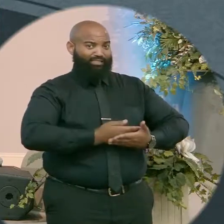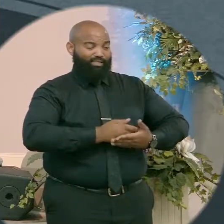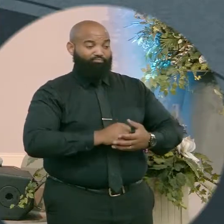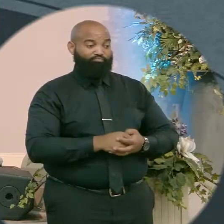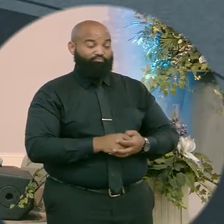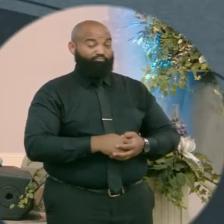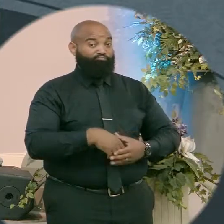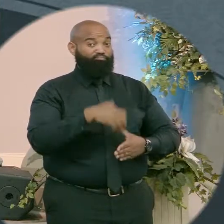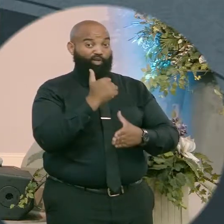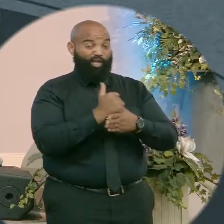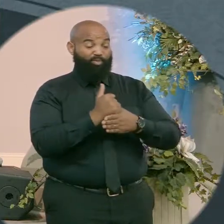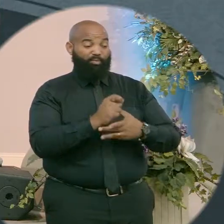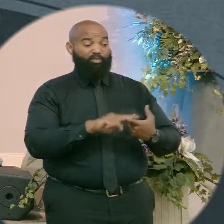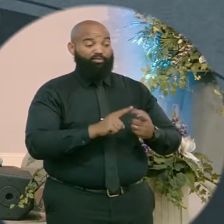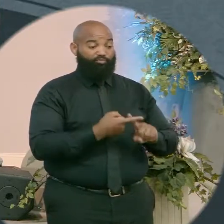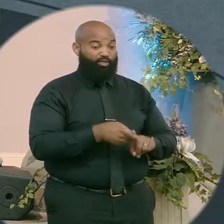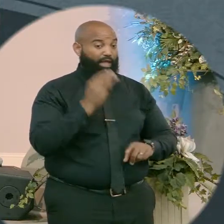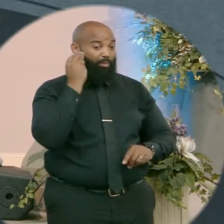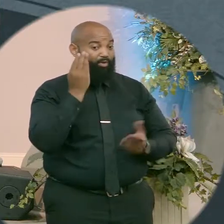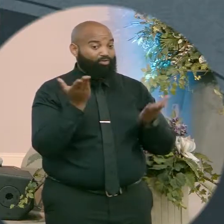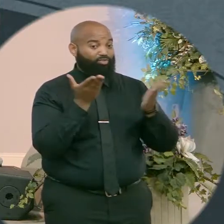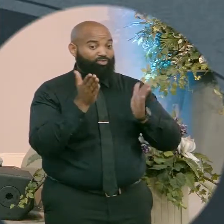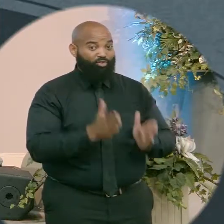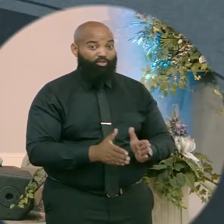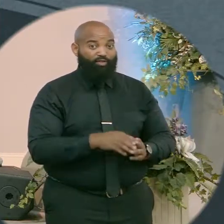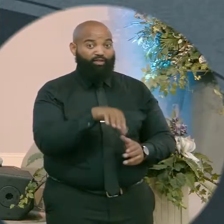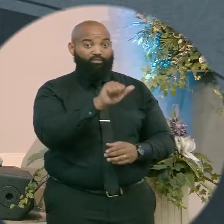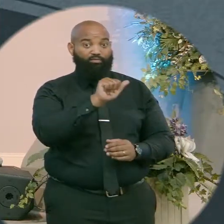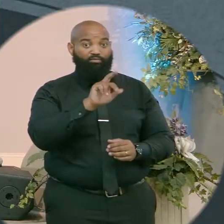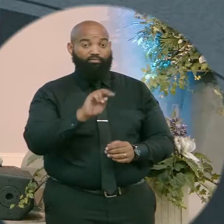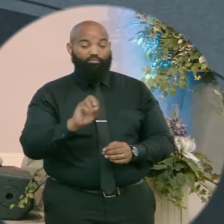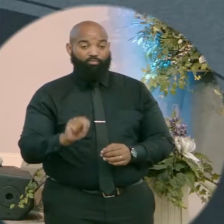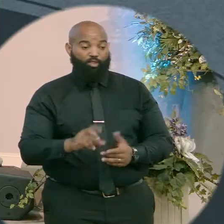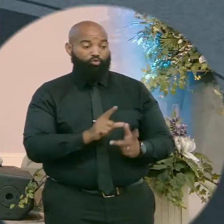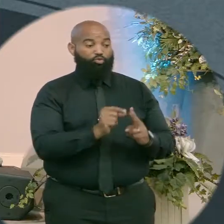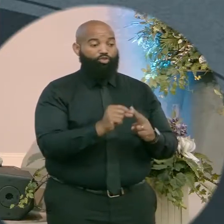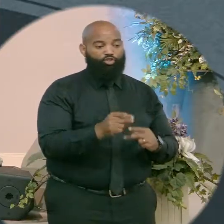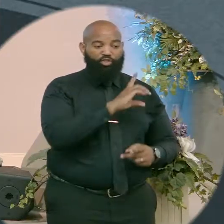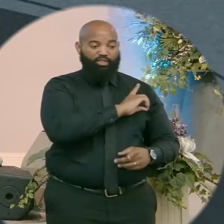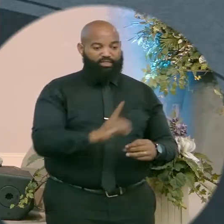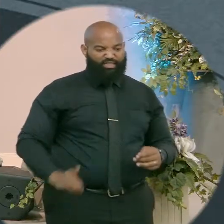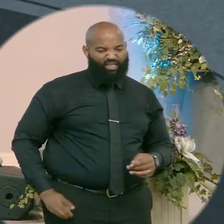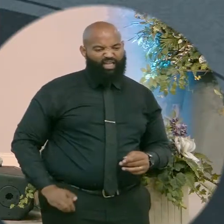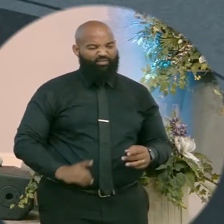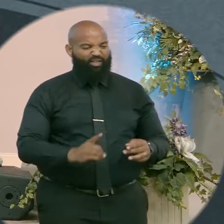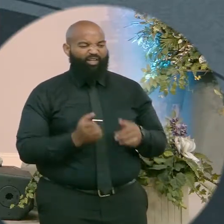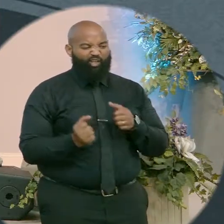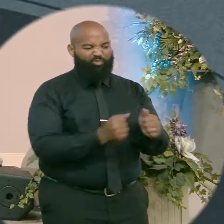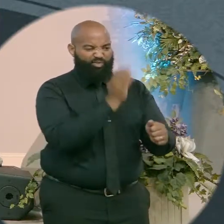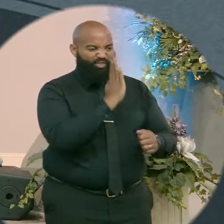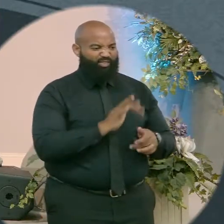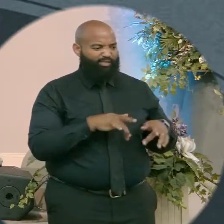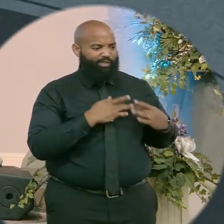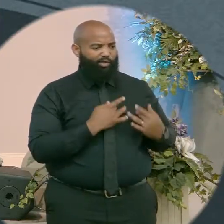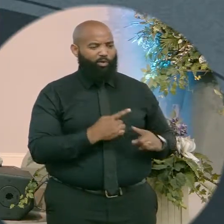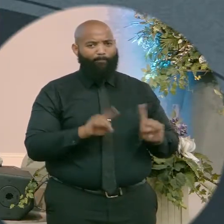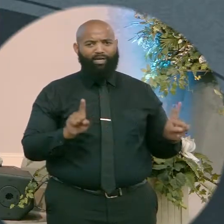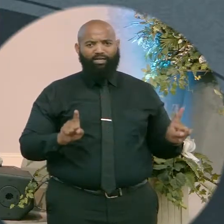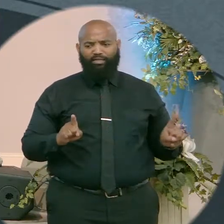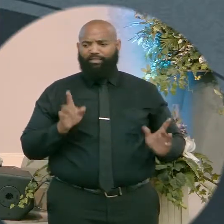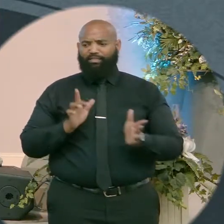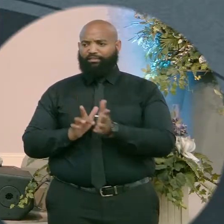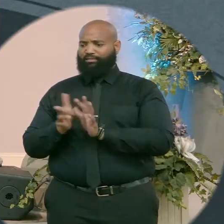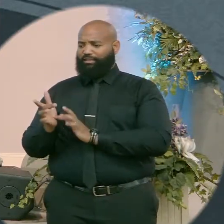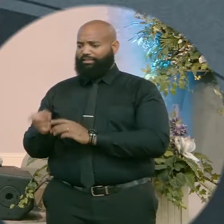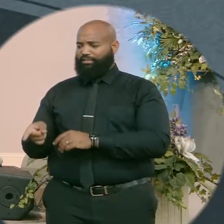Abraham was a friend. Moses was a servant. Aaron was chosen. David was a man after God's own heart, but Jesus was the only beloved